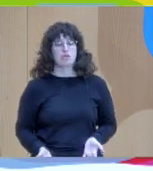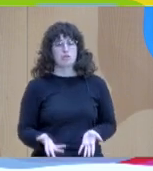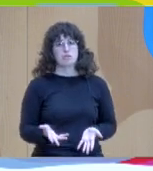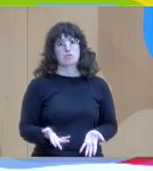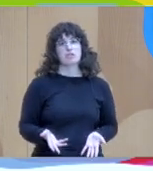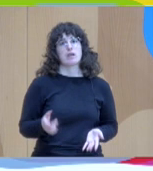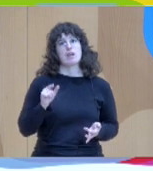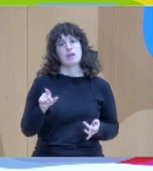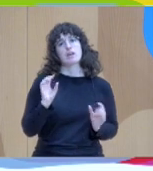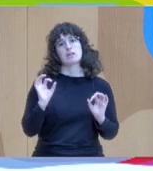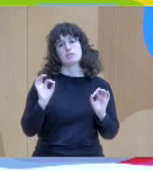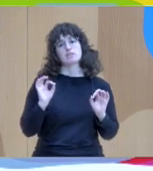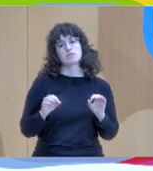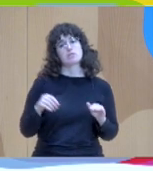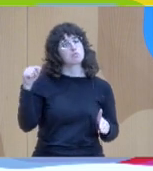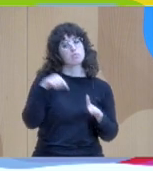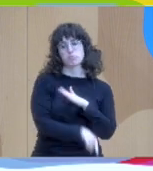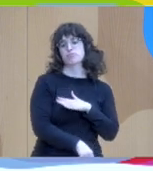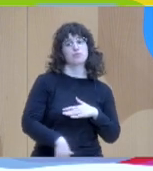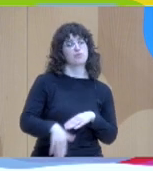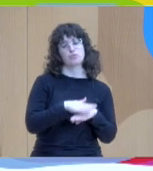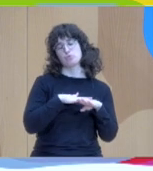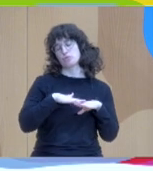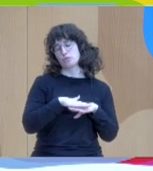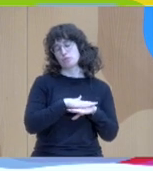dialogues are pretty responsive in this case